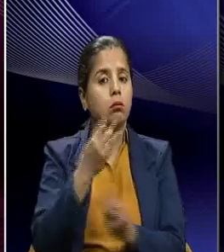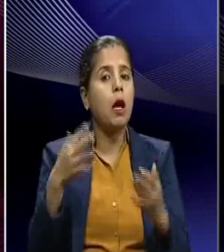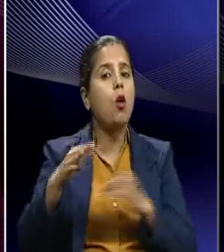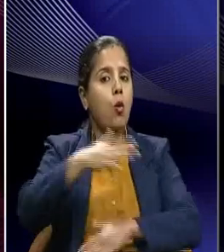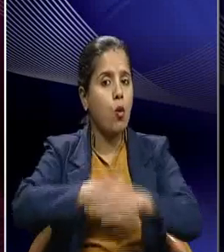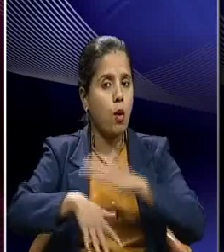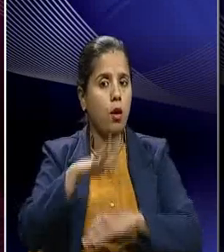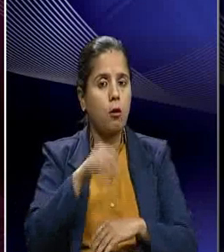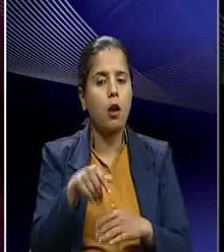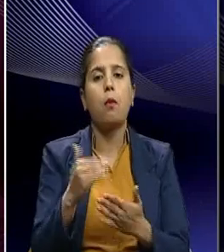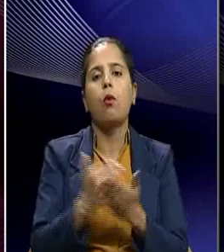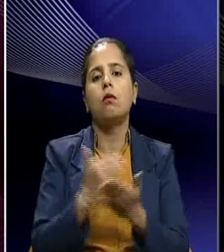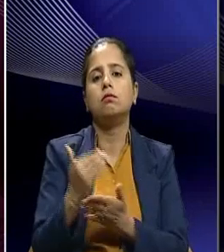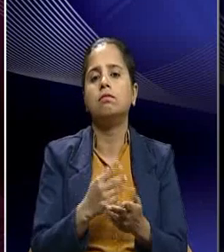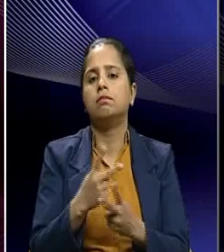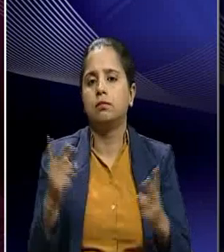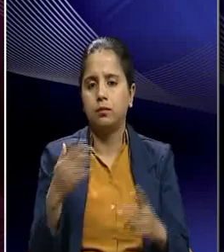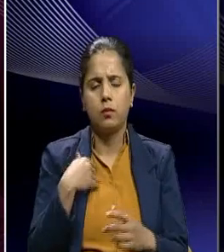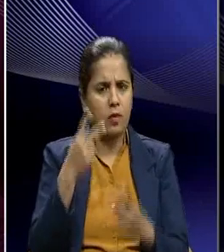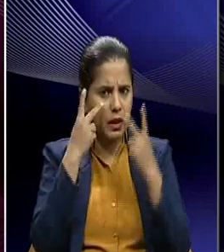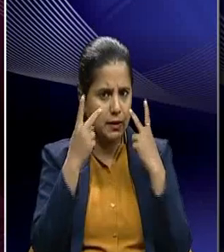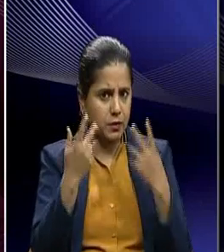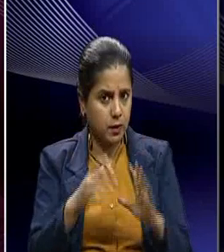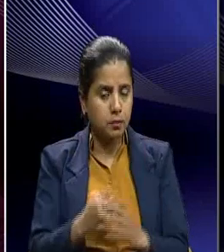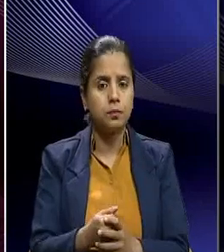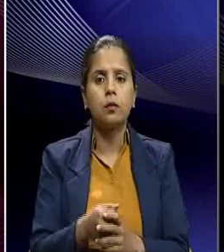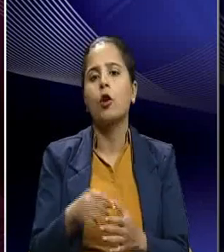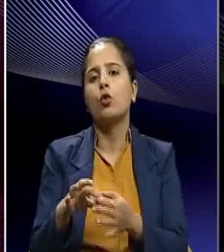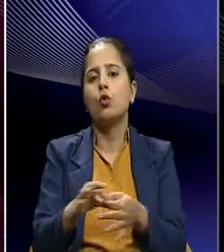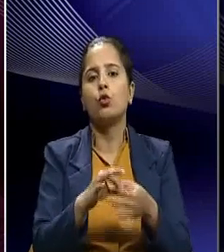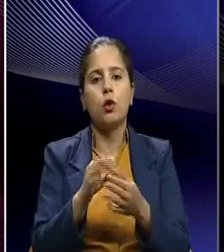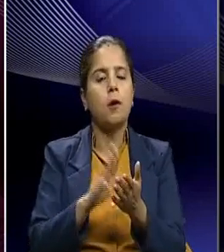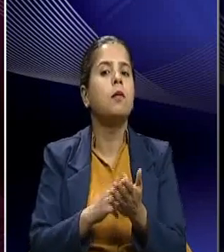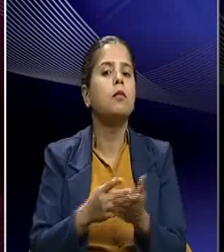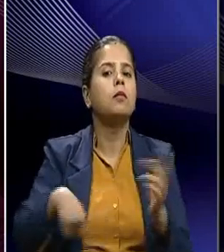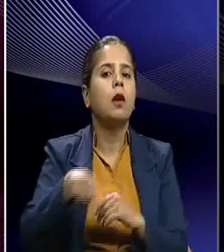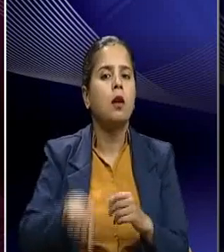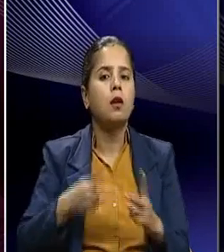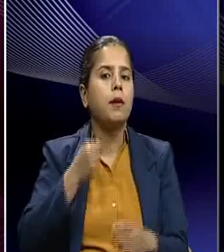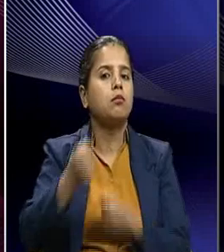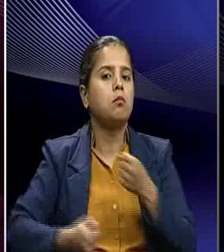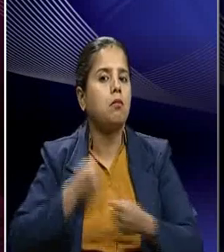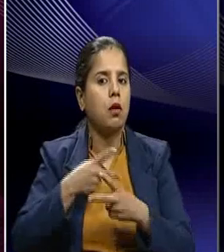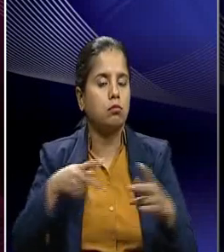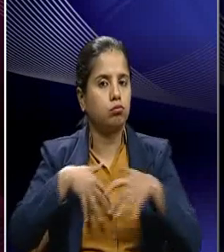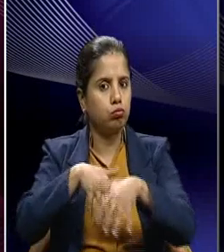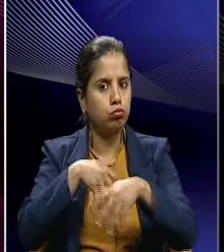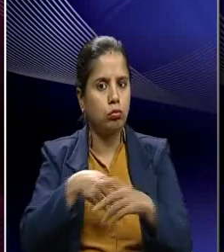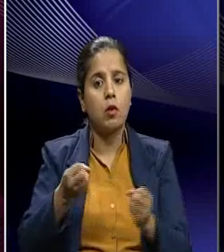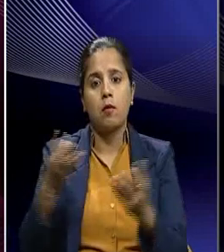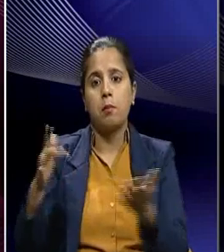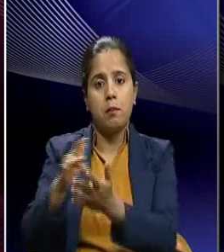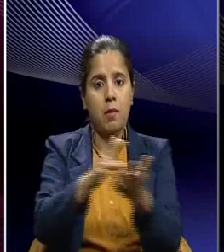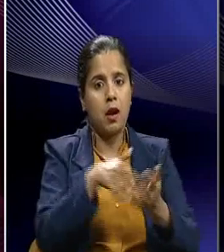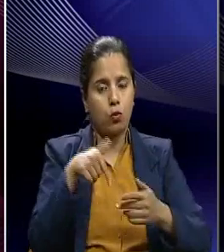programs and we have seen that unity march of race was also organized at different places today